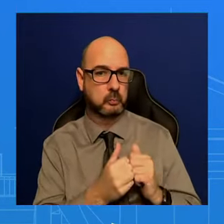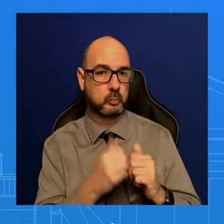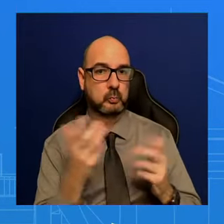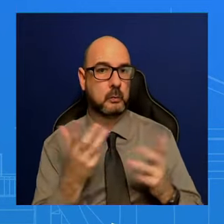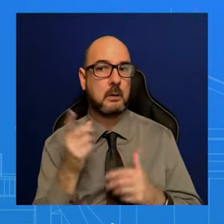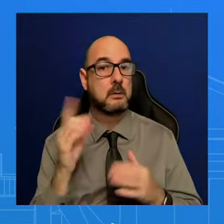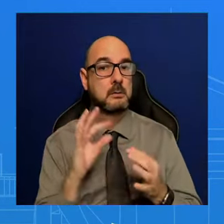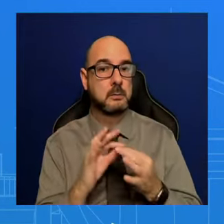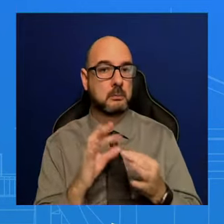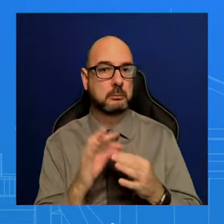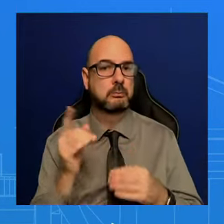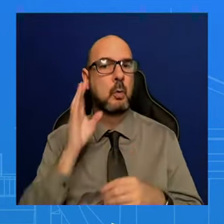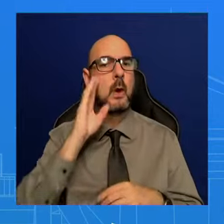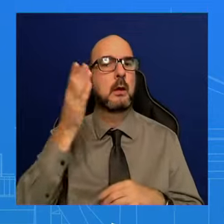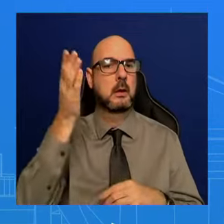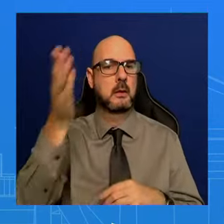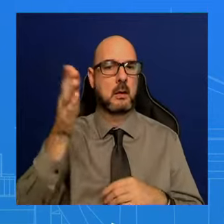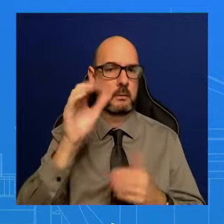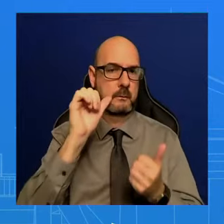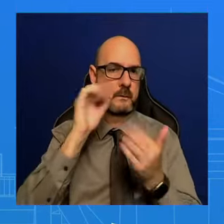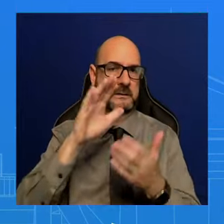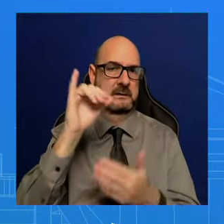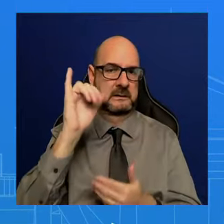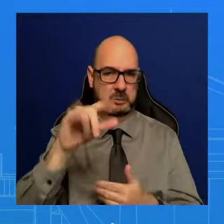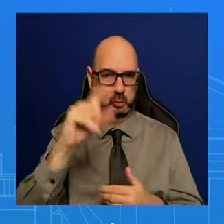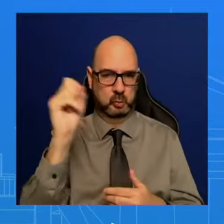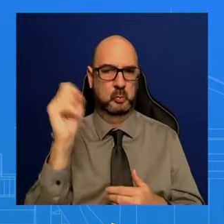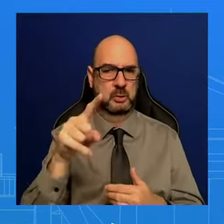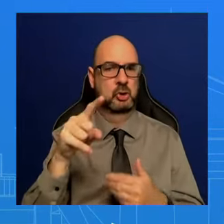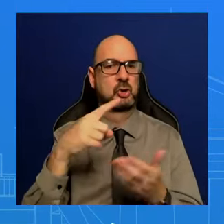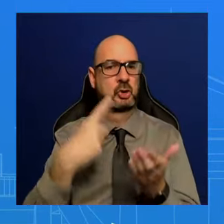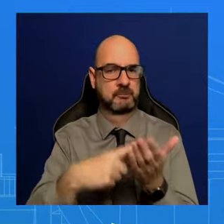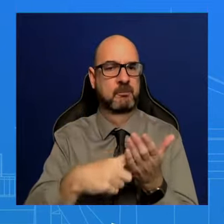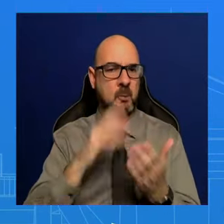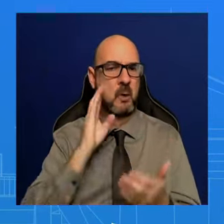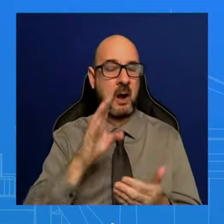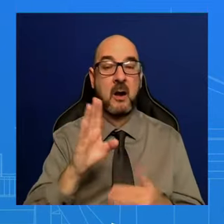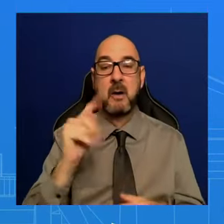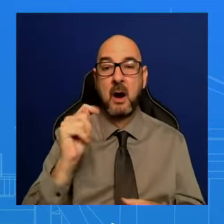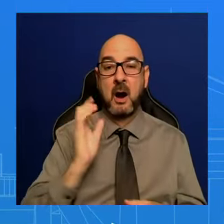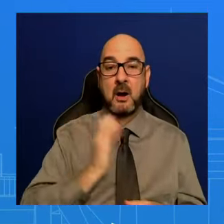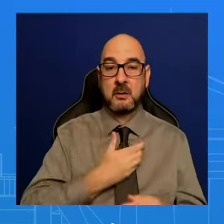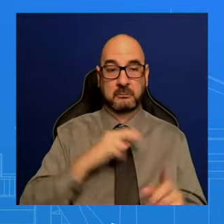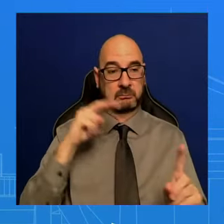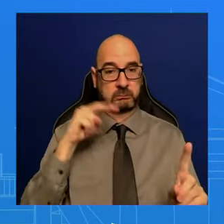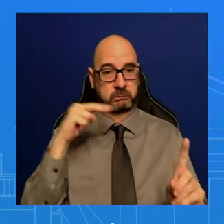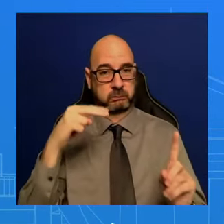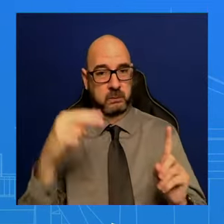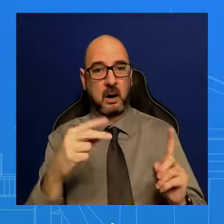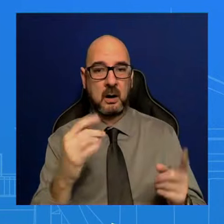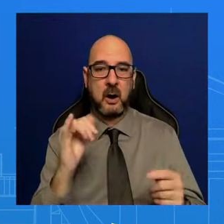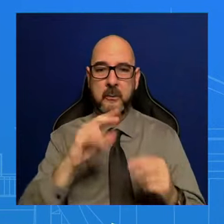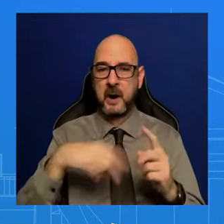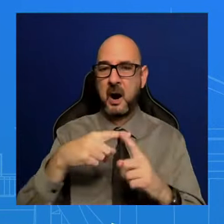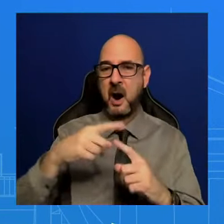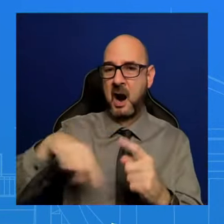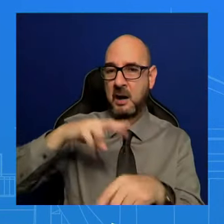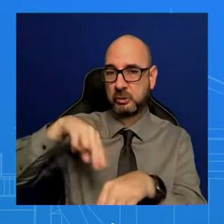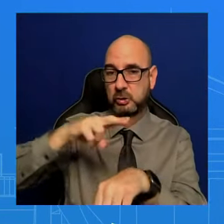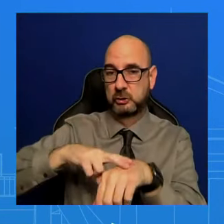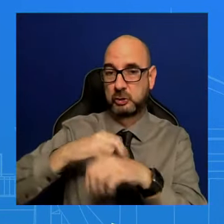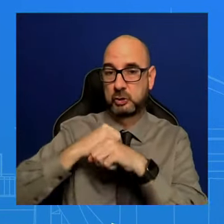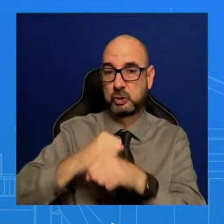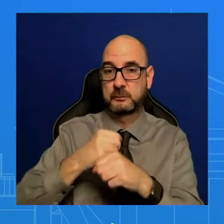ahead of the President. But our message continues, right, as it relates to national security supplemental. Obviously, the Ukraine aid is included in that supplemental. And was Mrs.